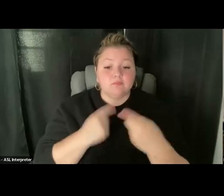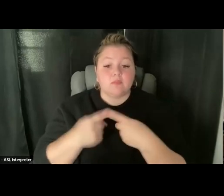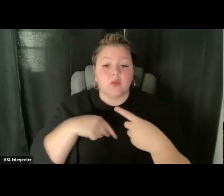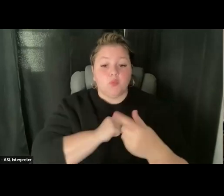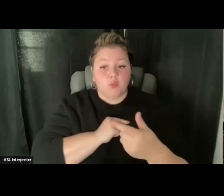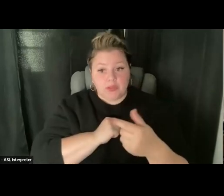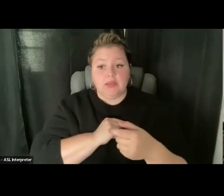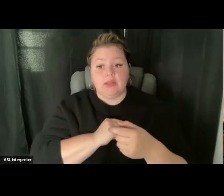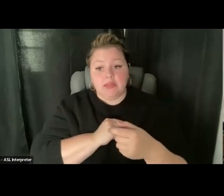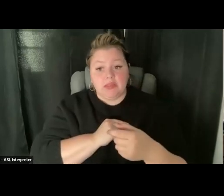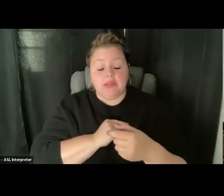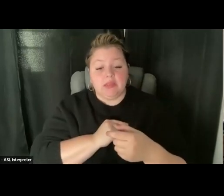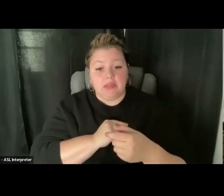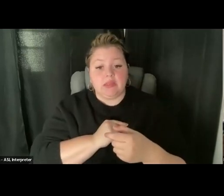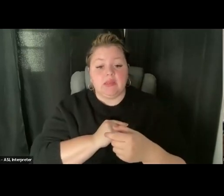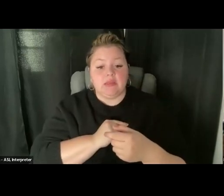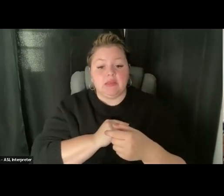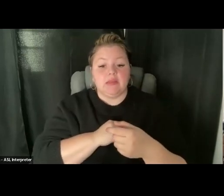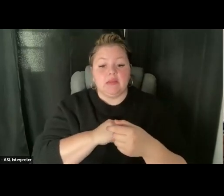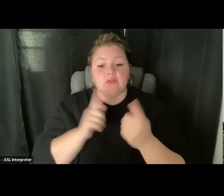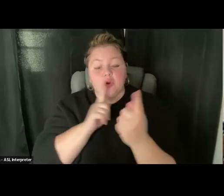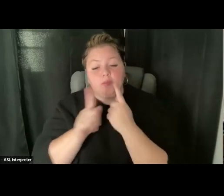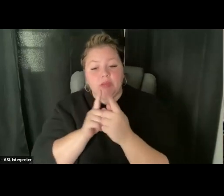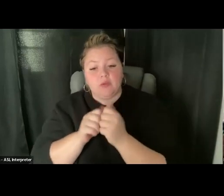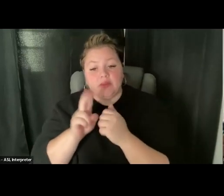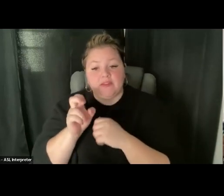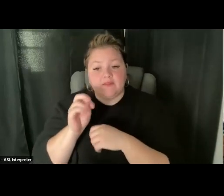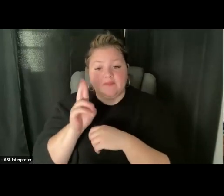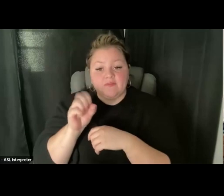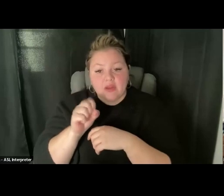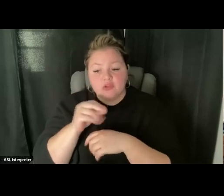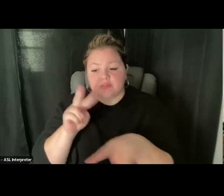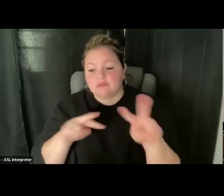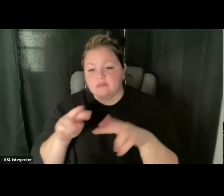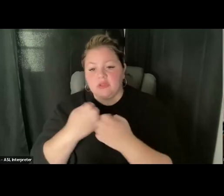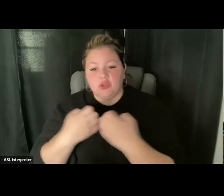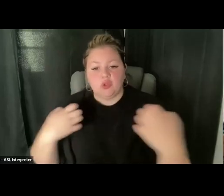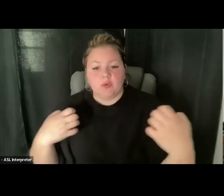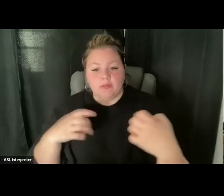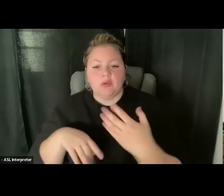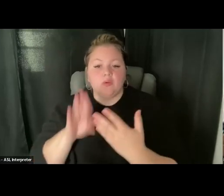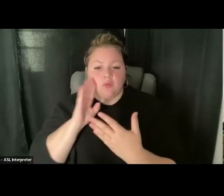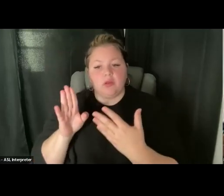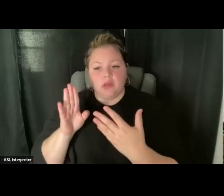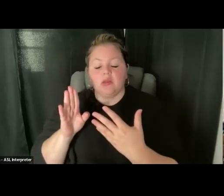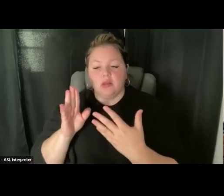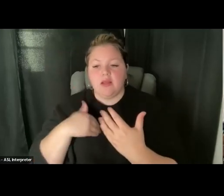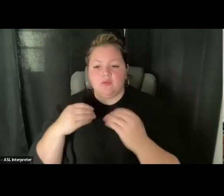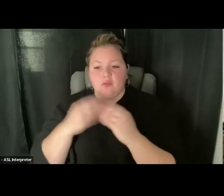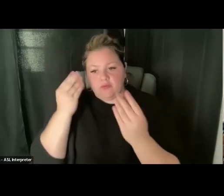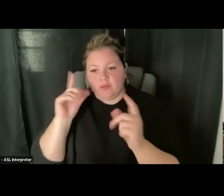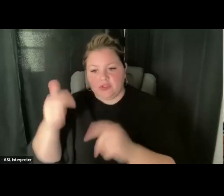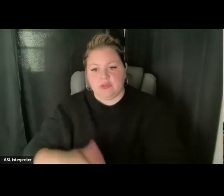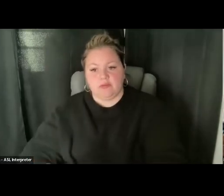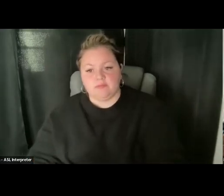the public with meeting with vendors and looking and different equipment. I know this is going to be talked about later, but